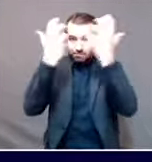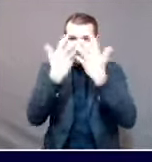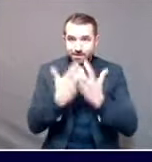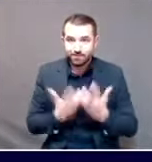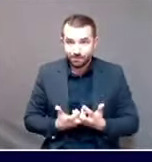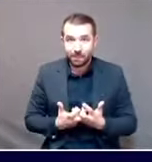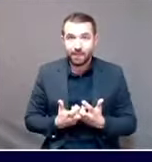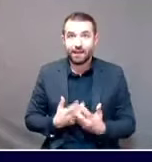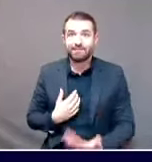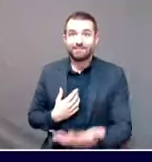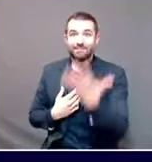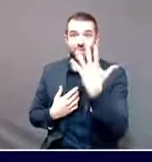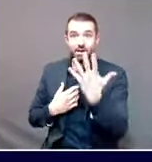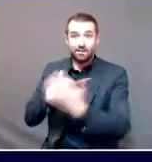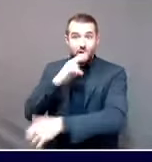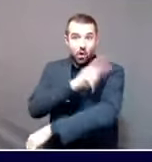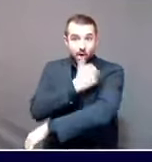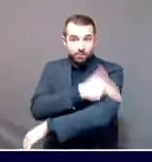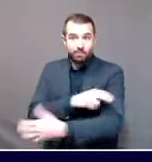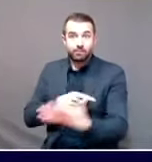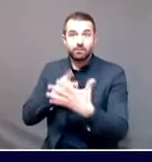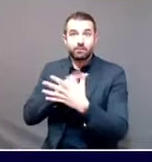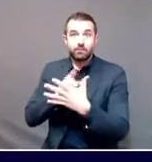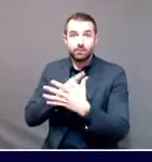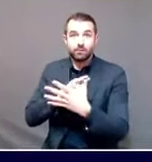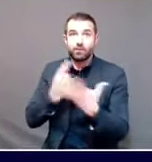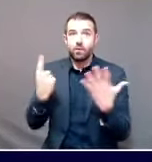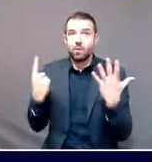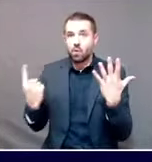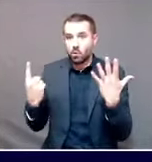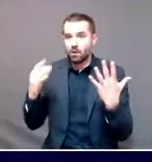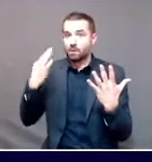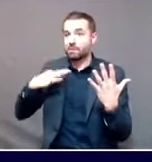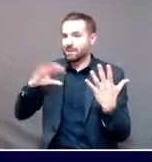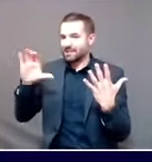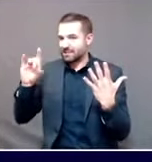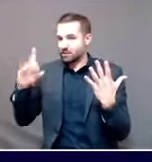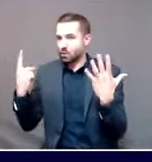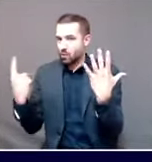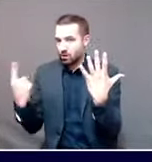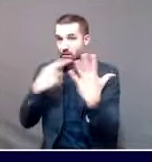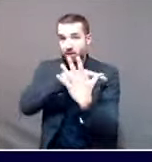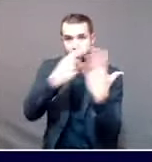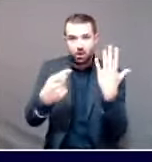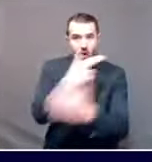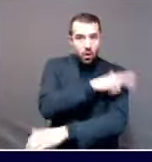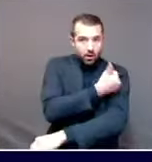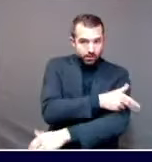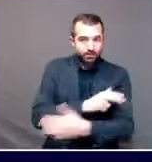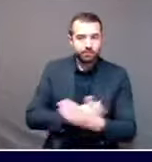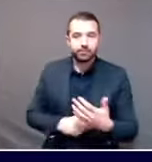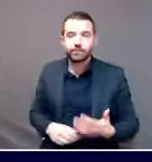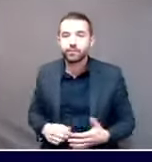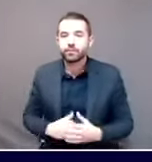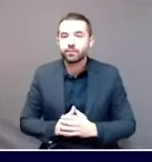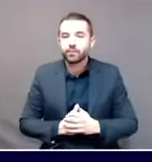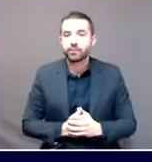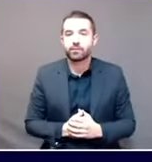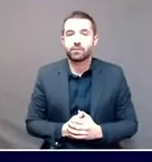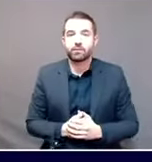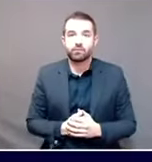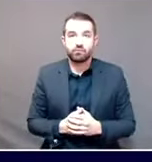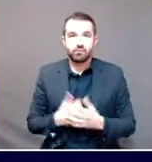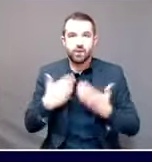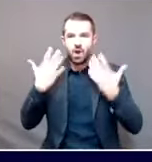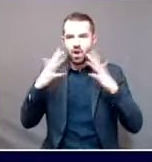of which is the Maine CDC central warehouse. As we've discussed, Maine will be following recommendations